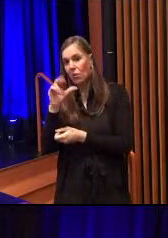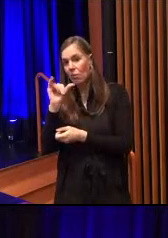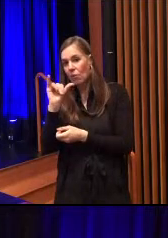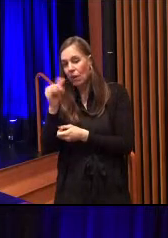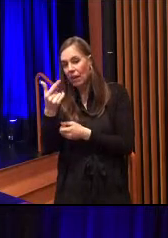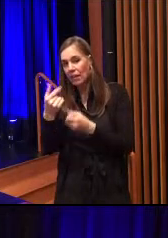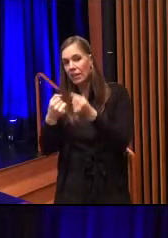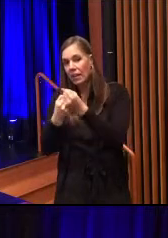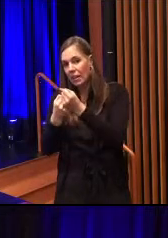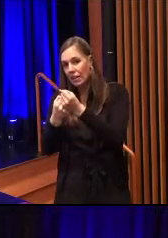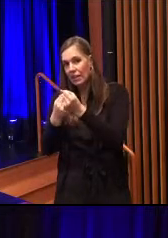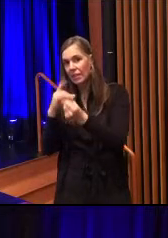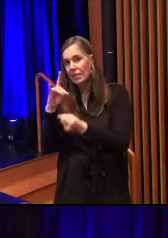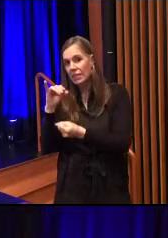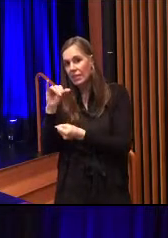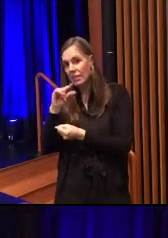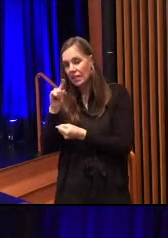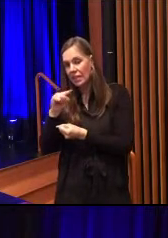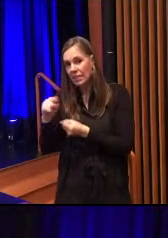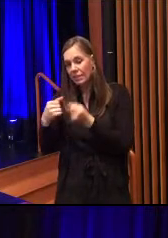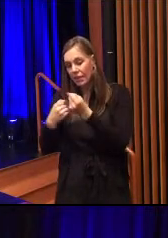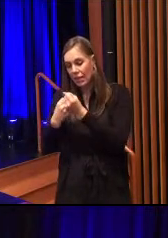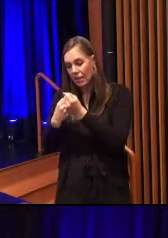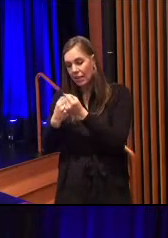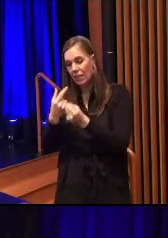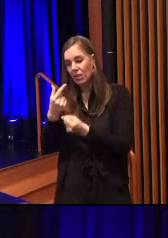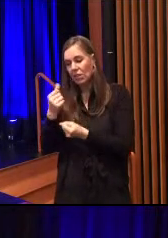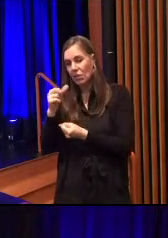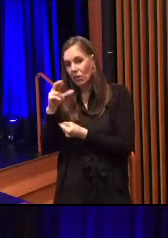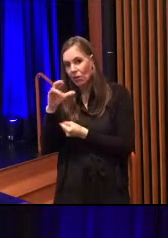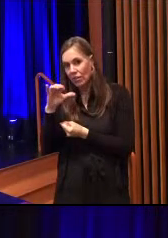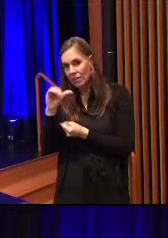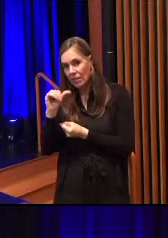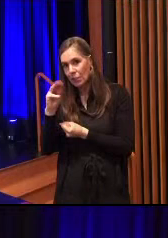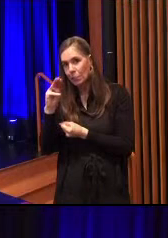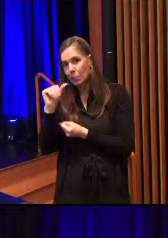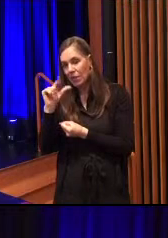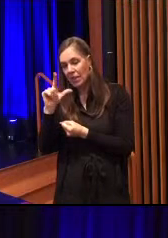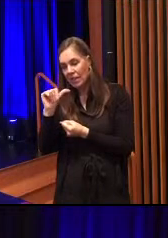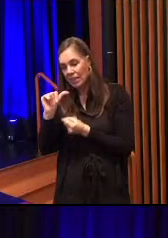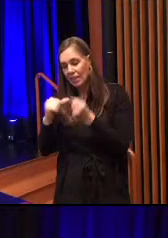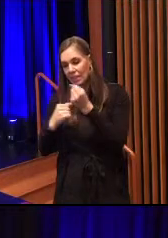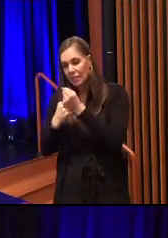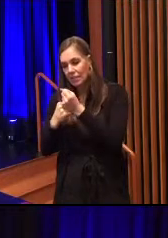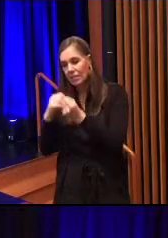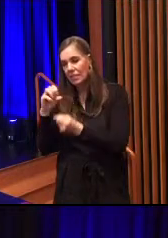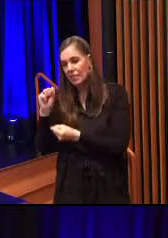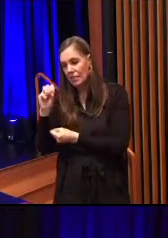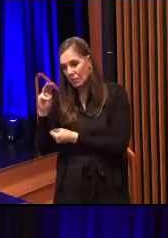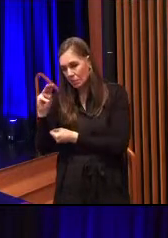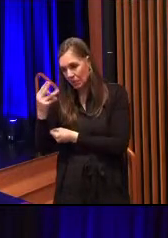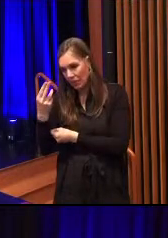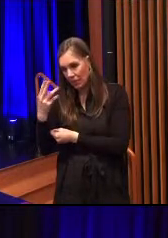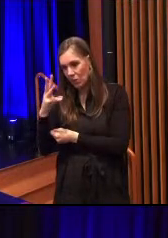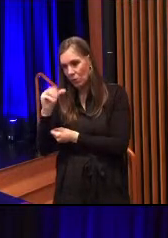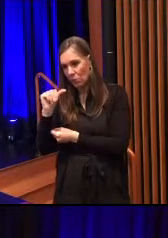Aye. Mr. Diaz. Aye. Mr. Garcia-Molina. Aye. President Smith-Waido. Aye.